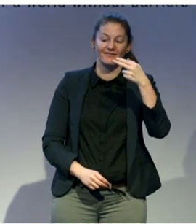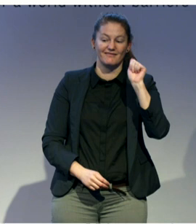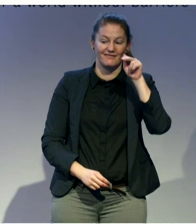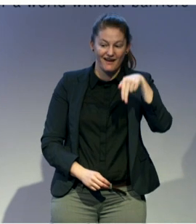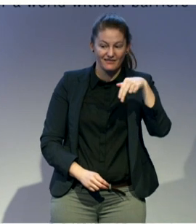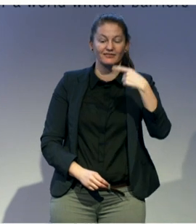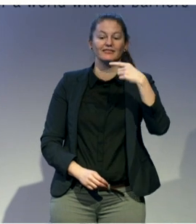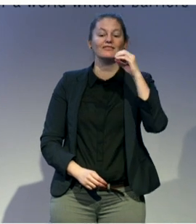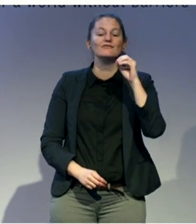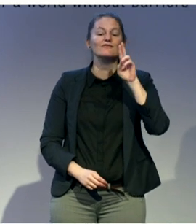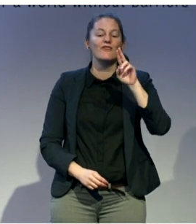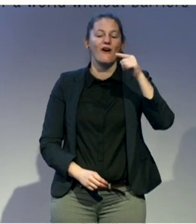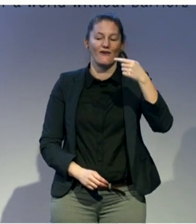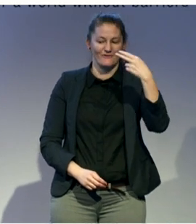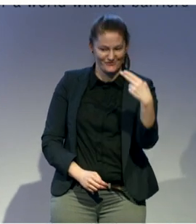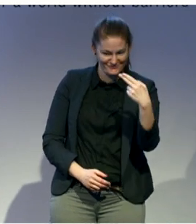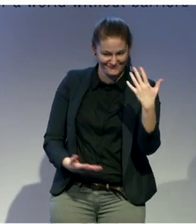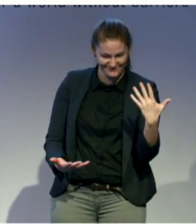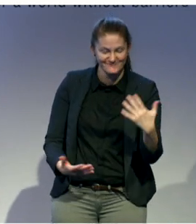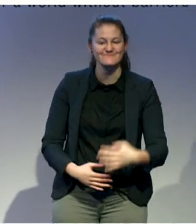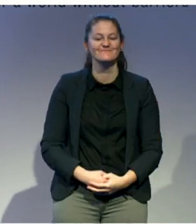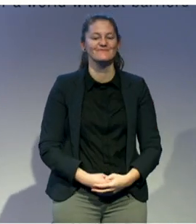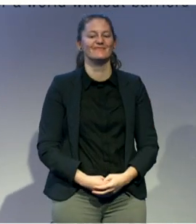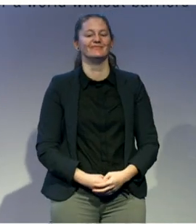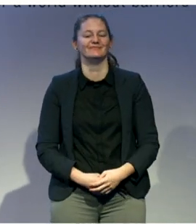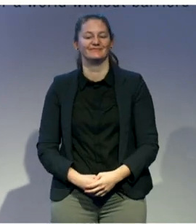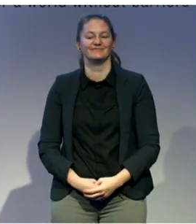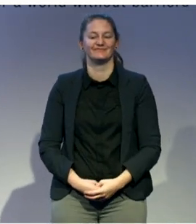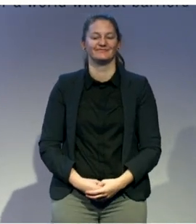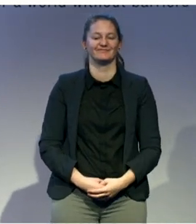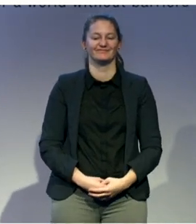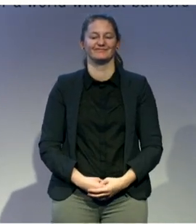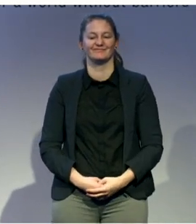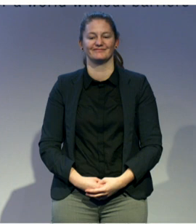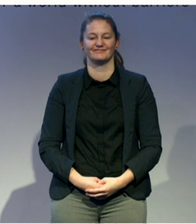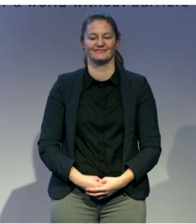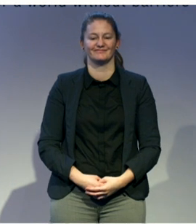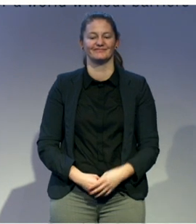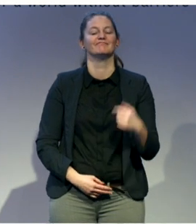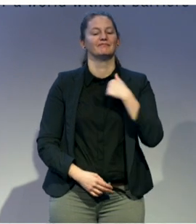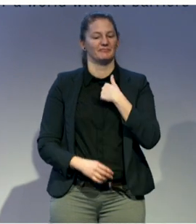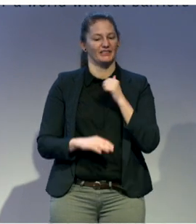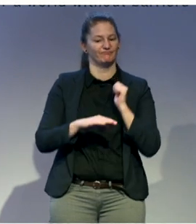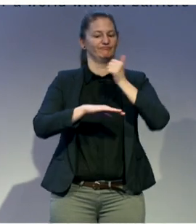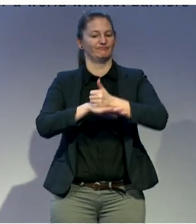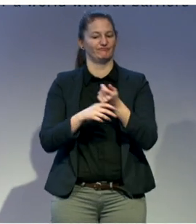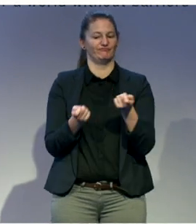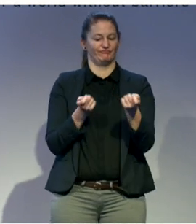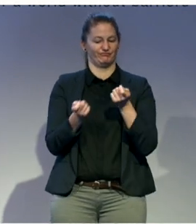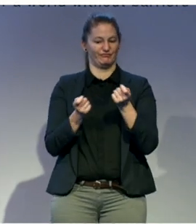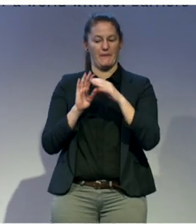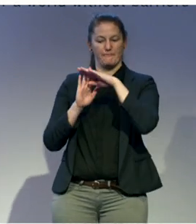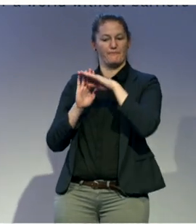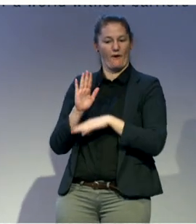I'm responsible for leading the development and implementation of our programmatic strategy on social inclusion.